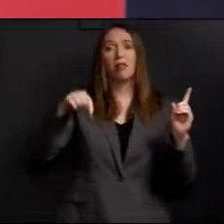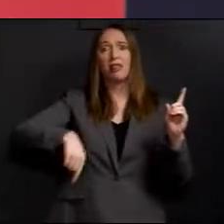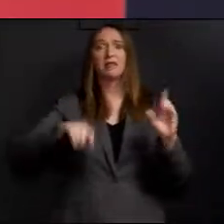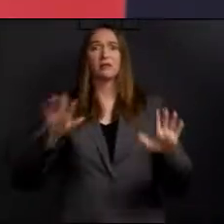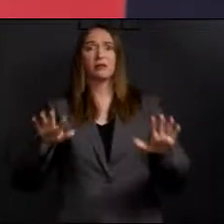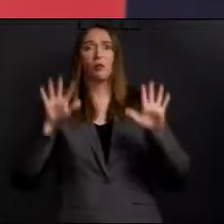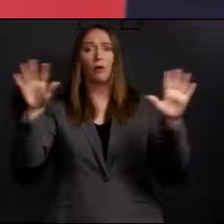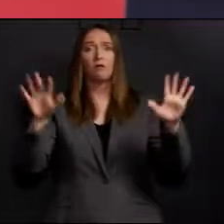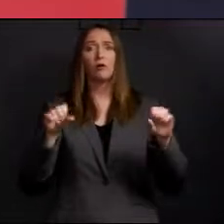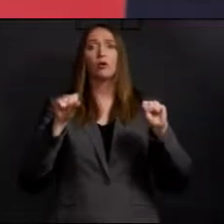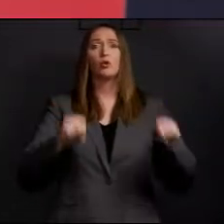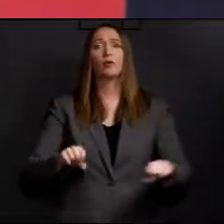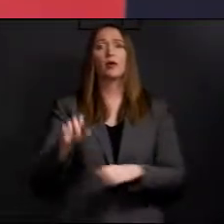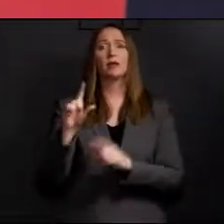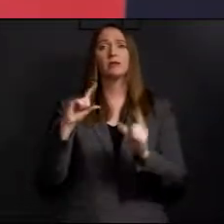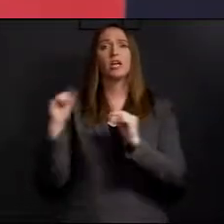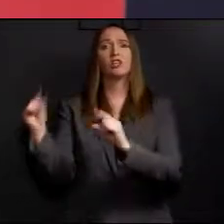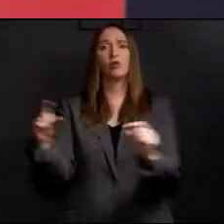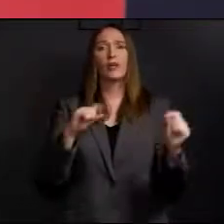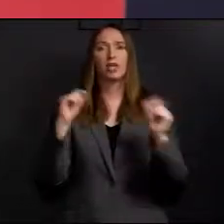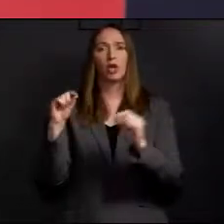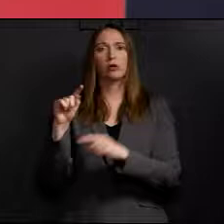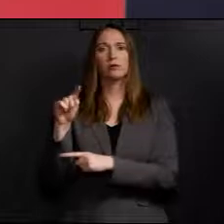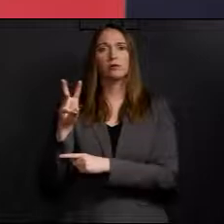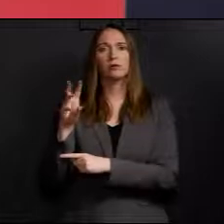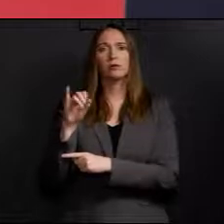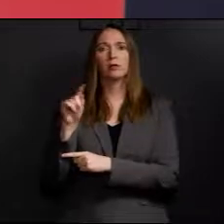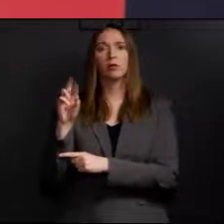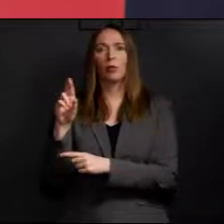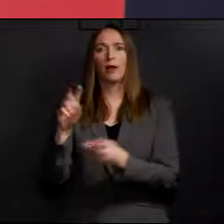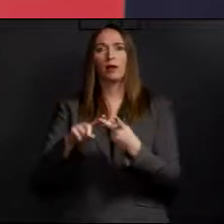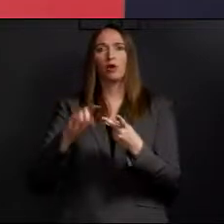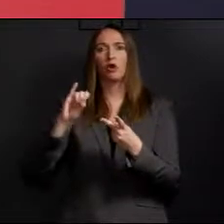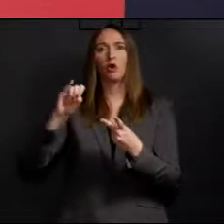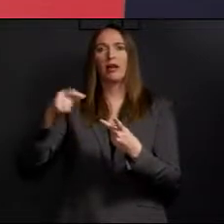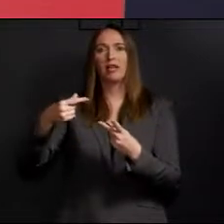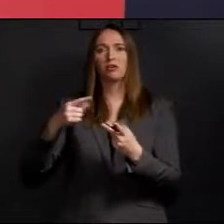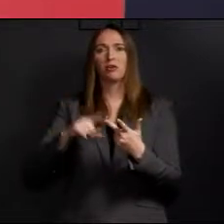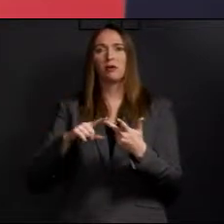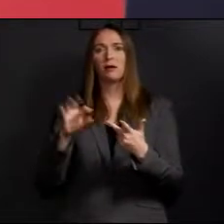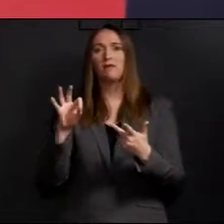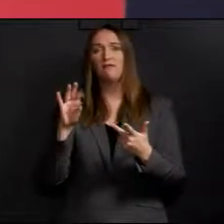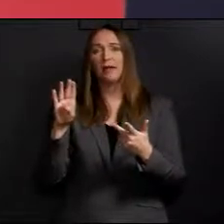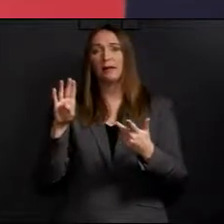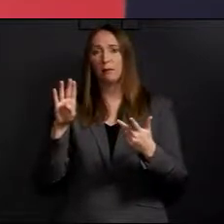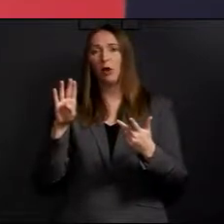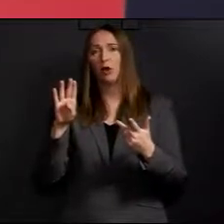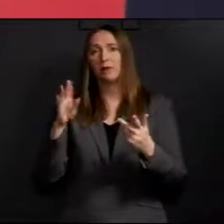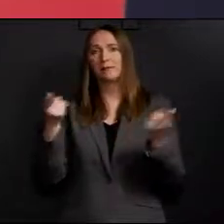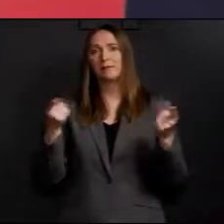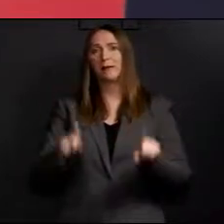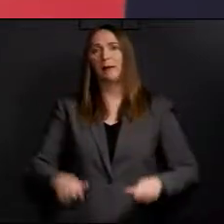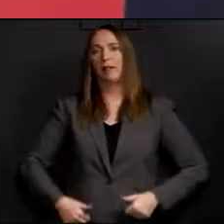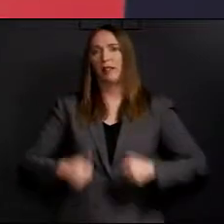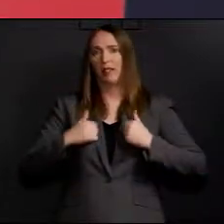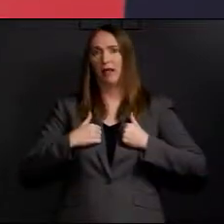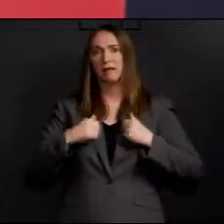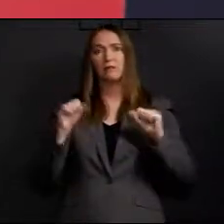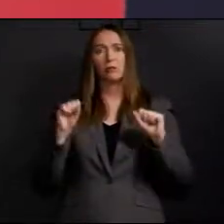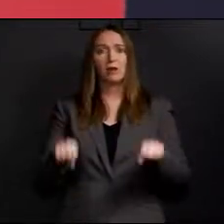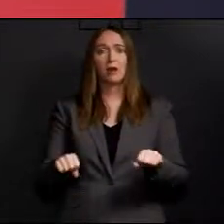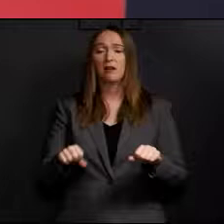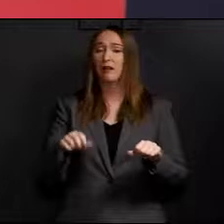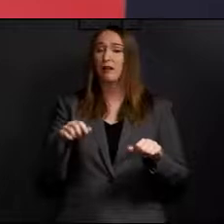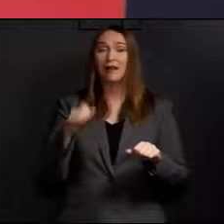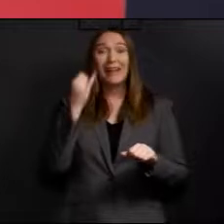whether it's tweeting, Facebook, Instagram, Facebook Live, like what the mayor does every weekday. You've got to share